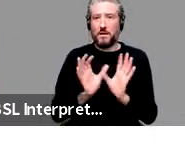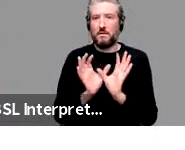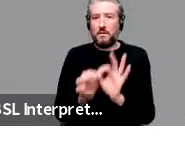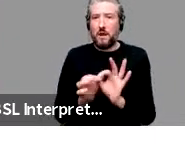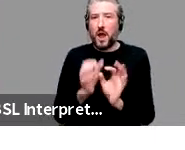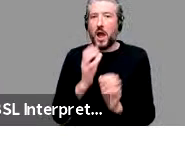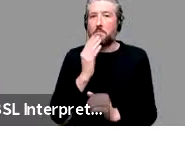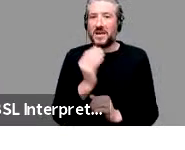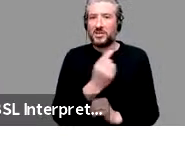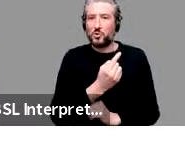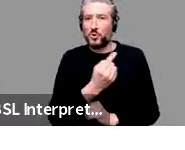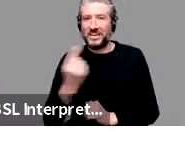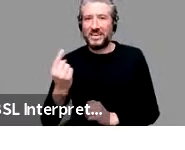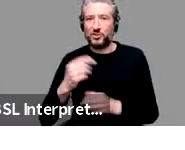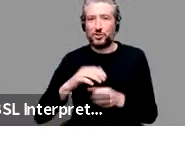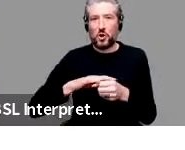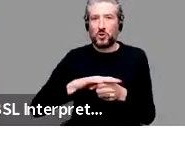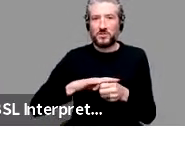contexts.